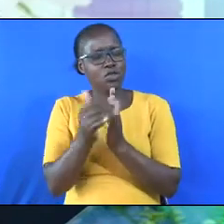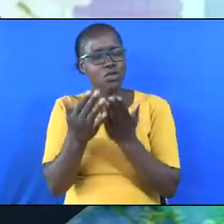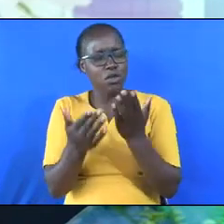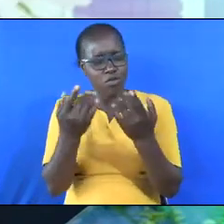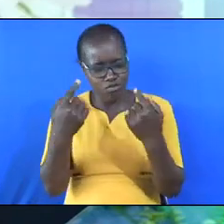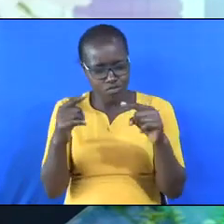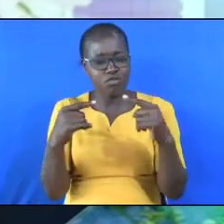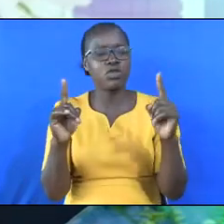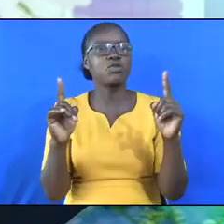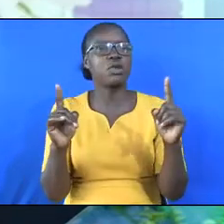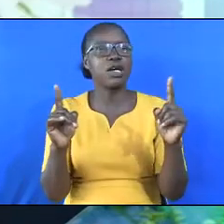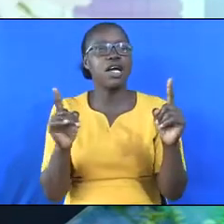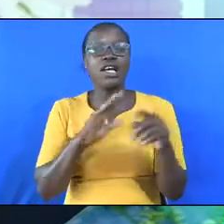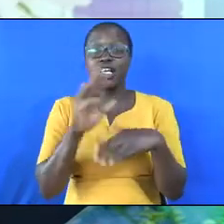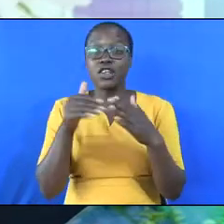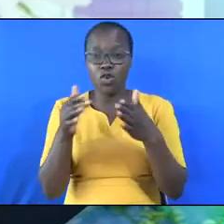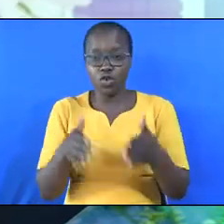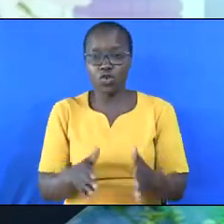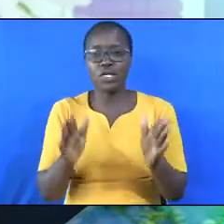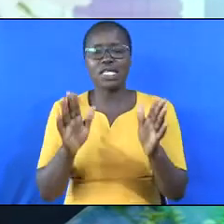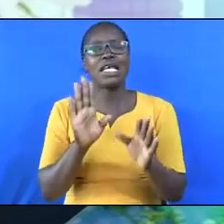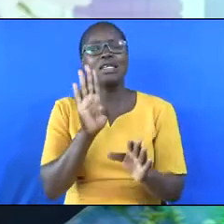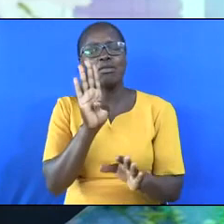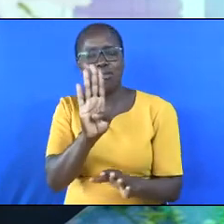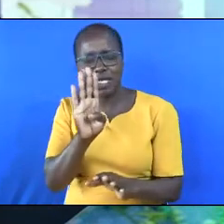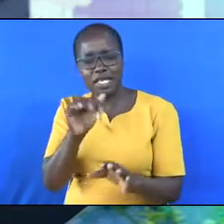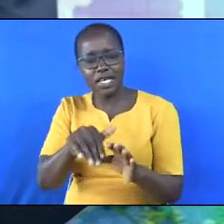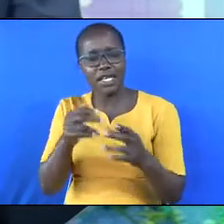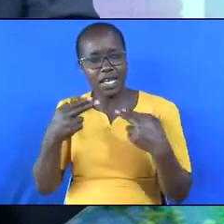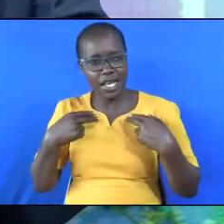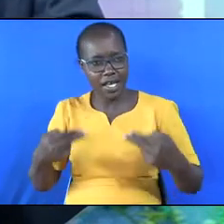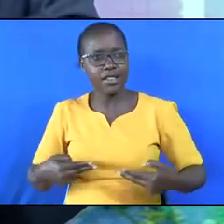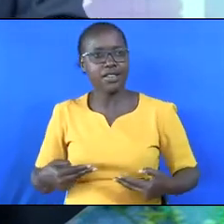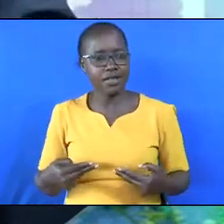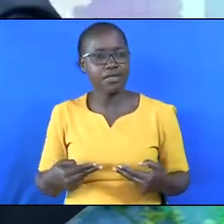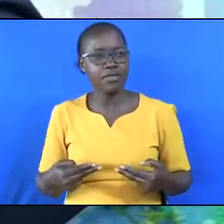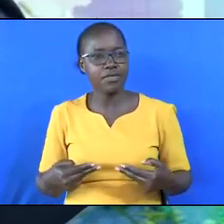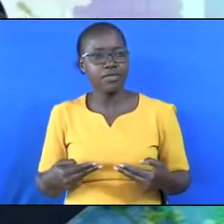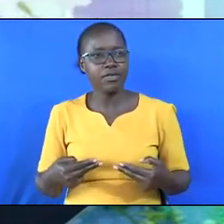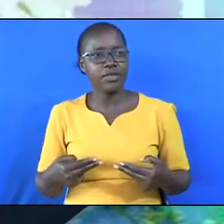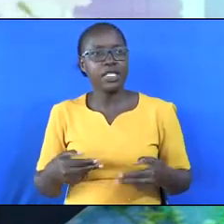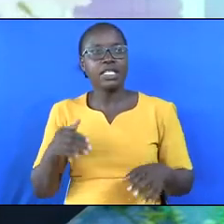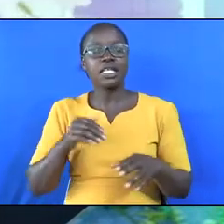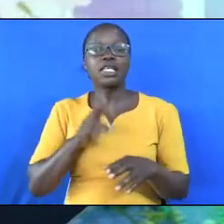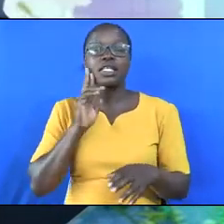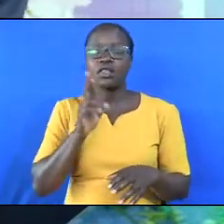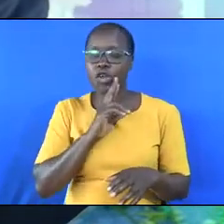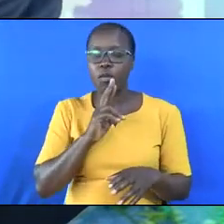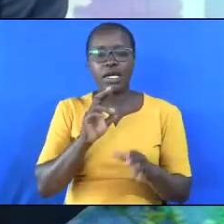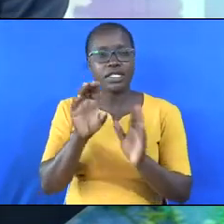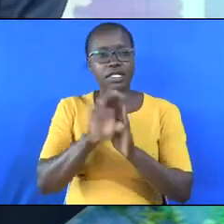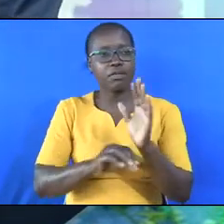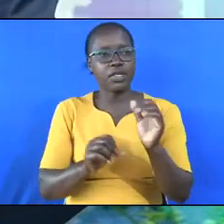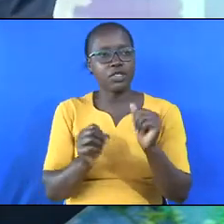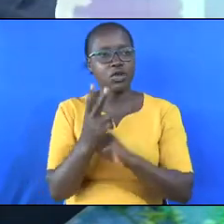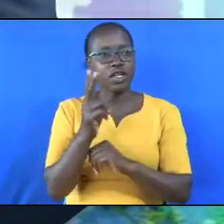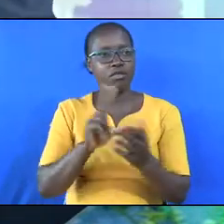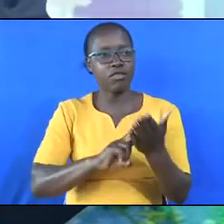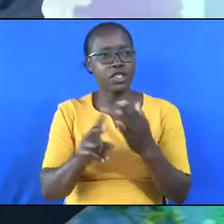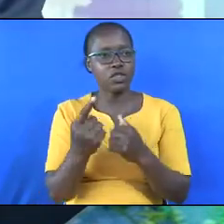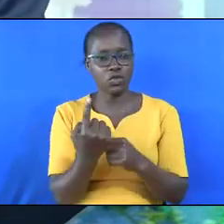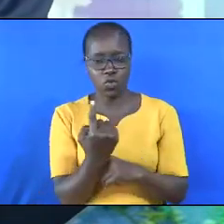prosper in all things and be in health just as your soul prospers. In Romans 12, verse 1,